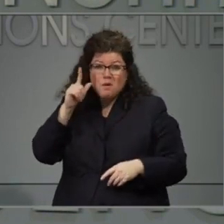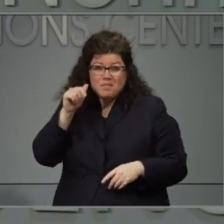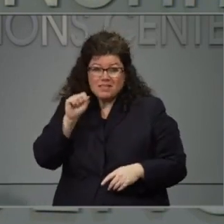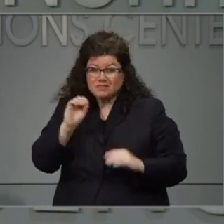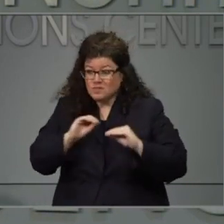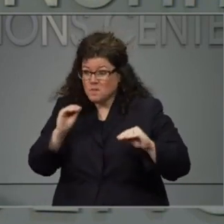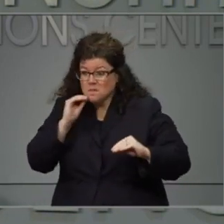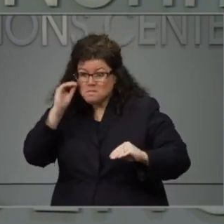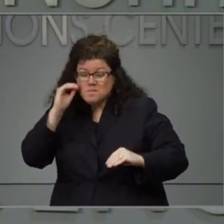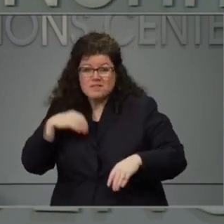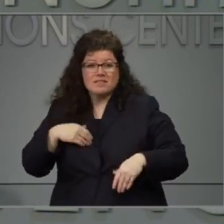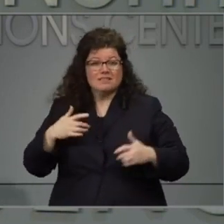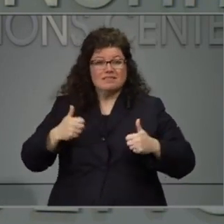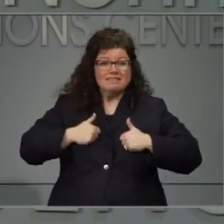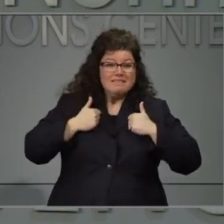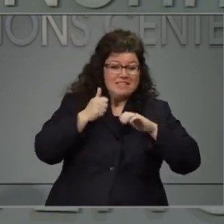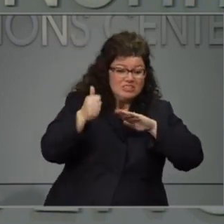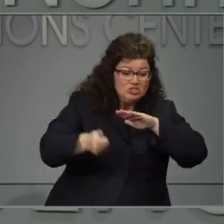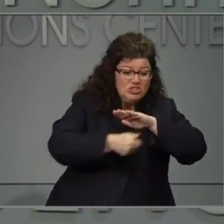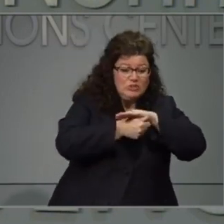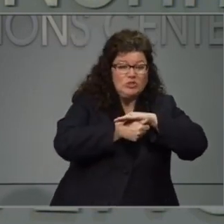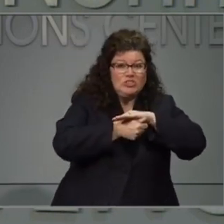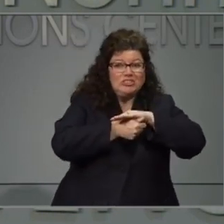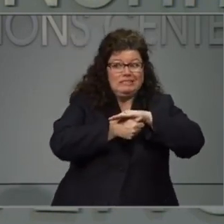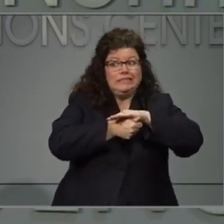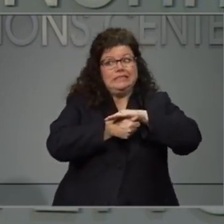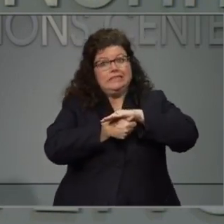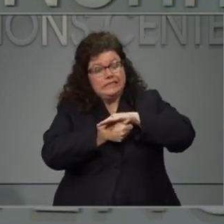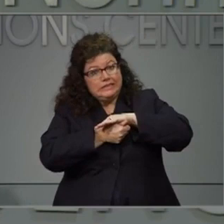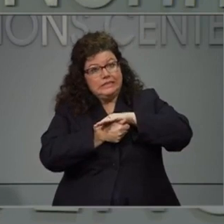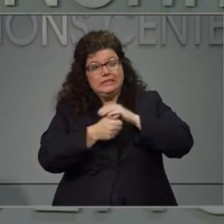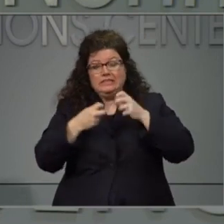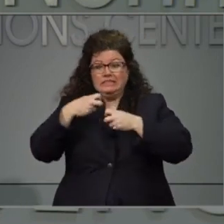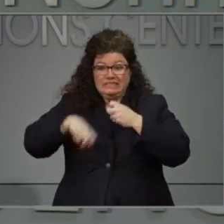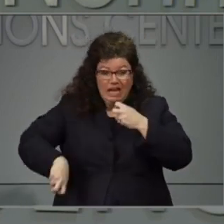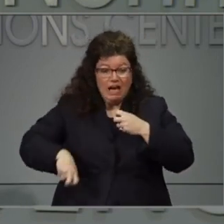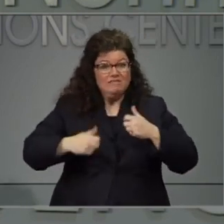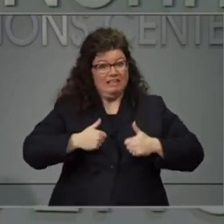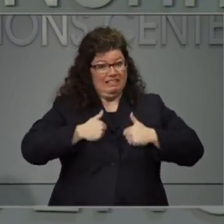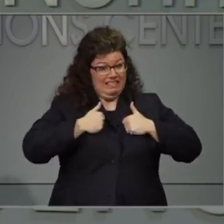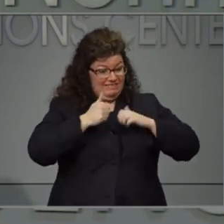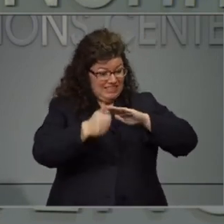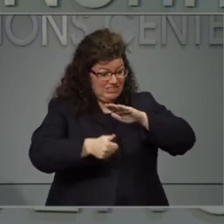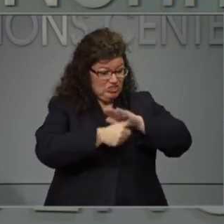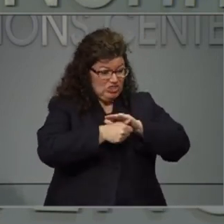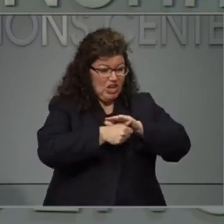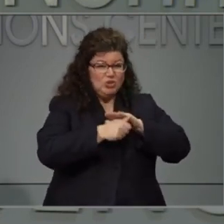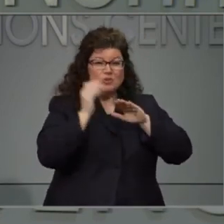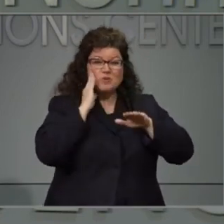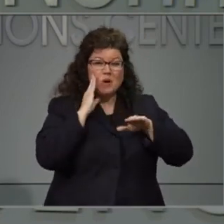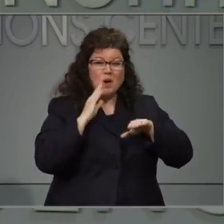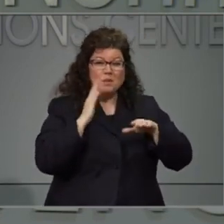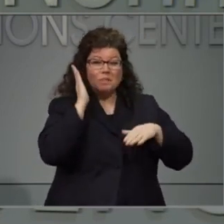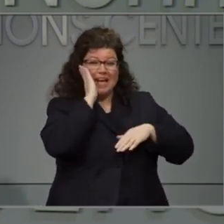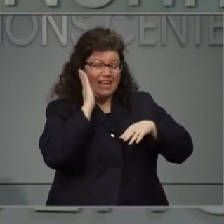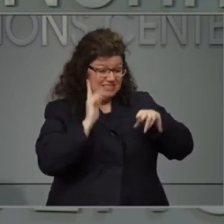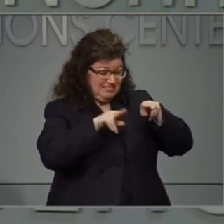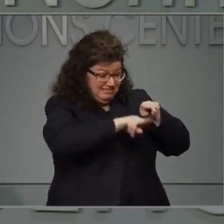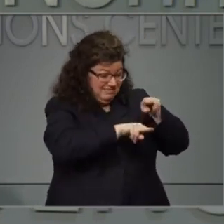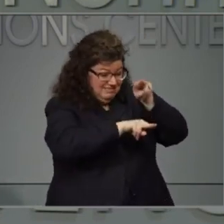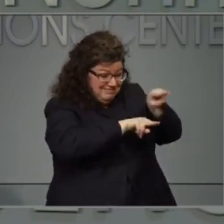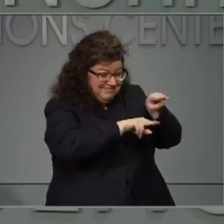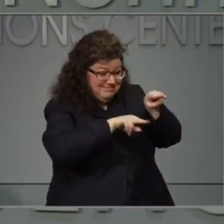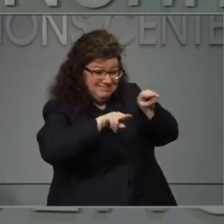in shelters. And when they are living together in a shelter thinking about one person contracting the